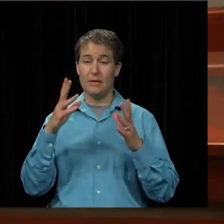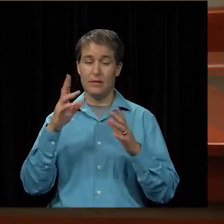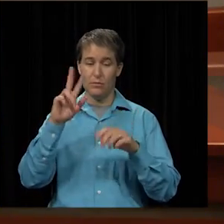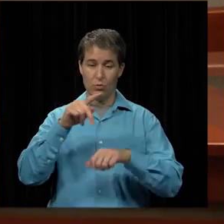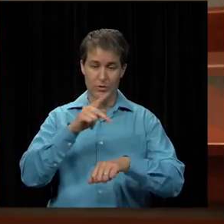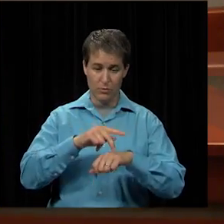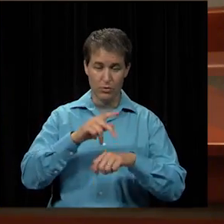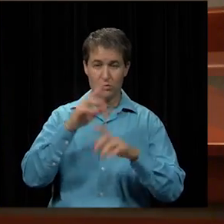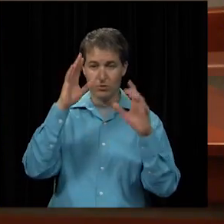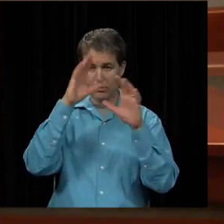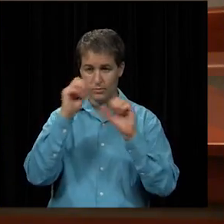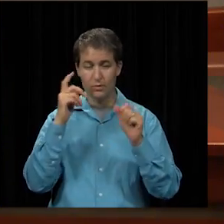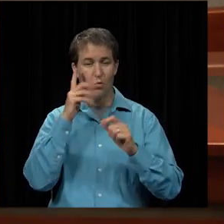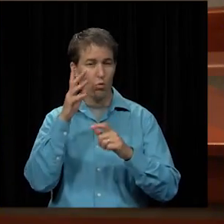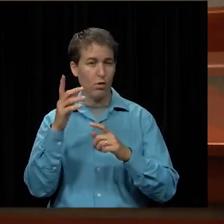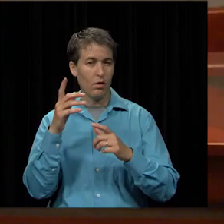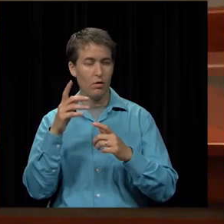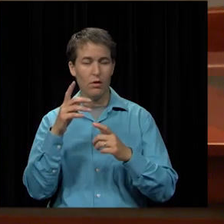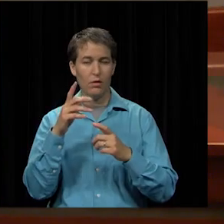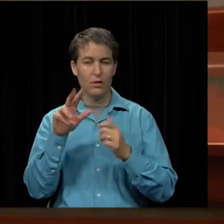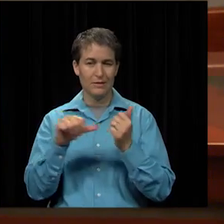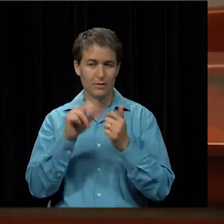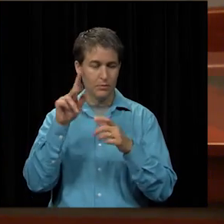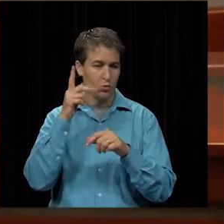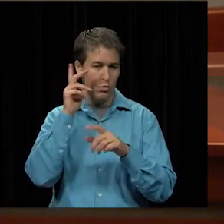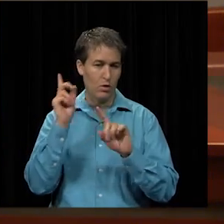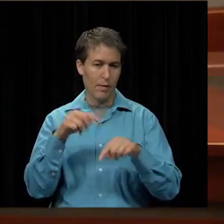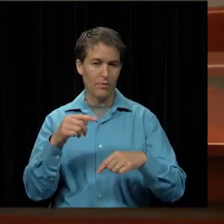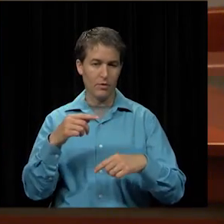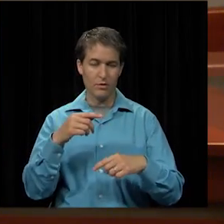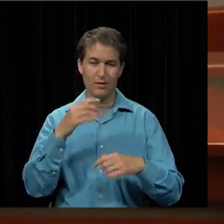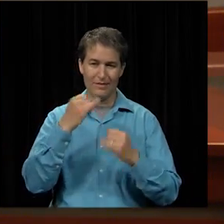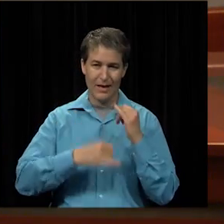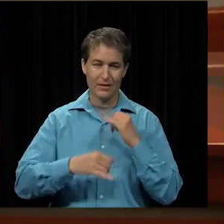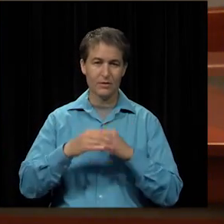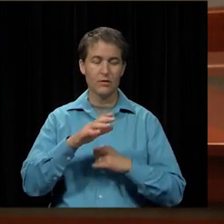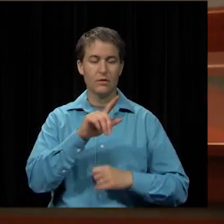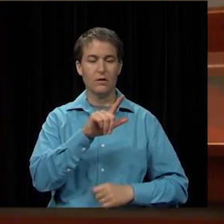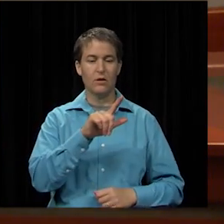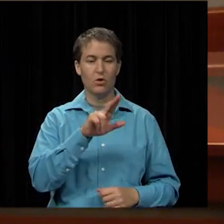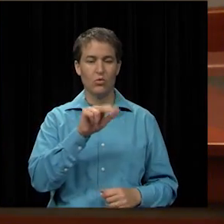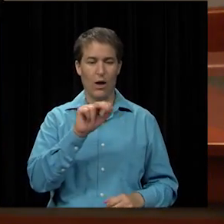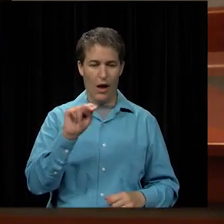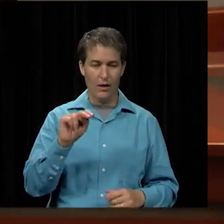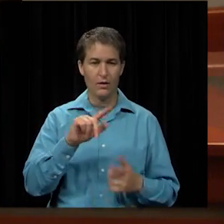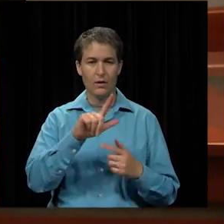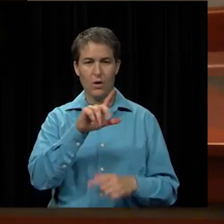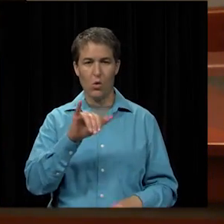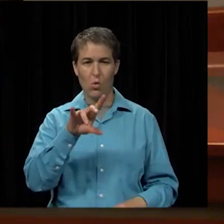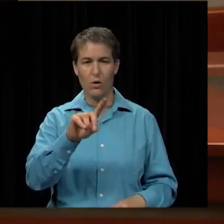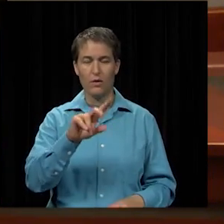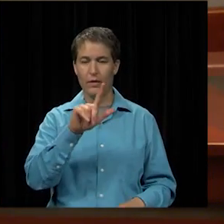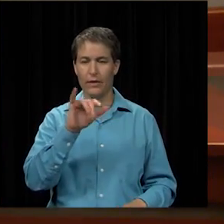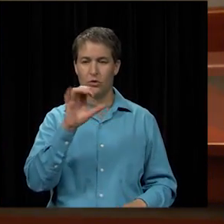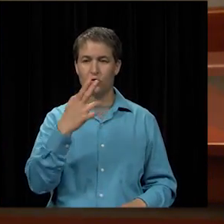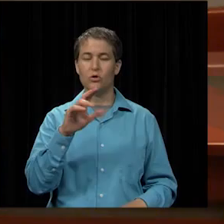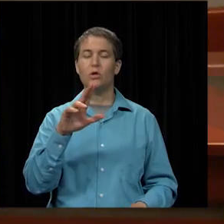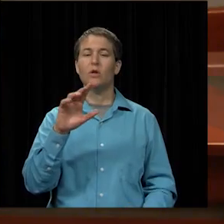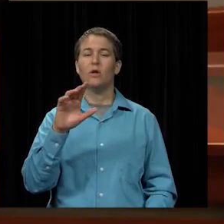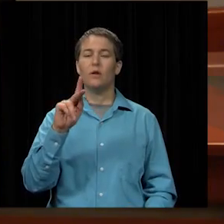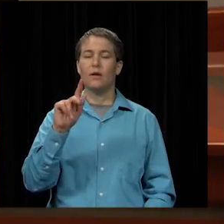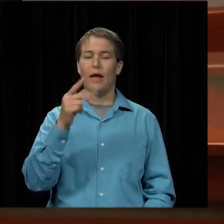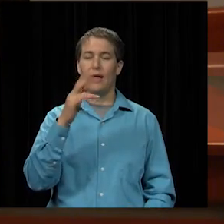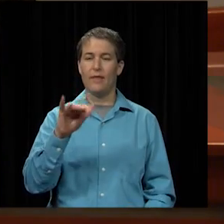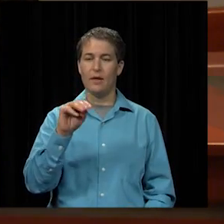who are attending officially their last board meeting. Lou Ann Hermrick, Lloyd Lutcher, Jim Payne, Kathy Musgrave. They